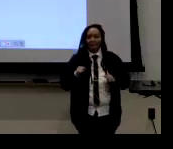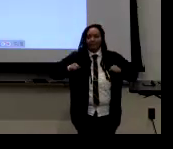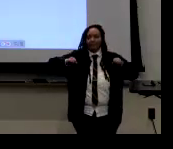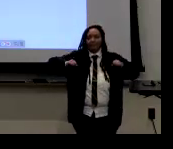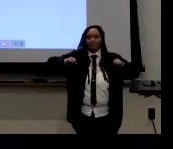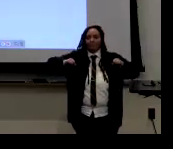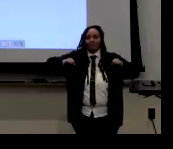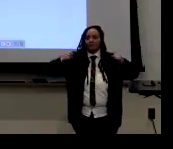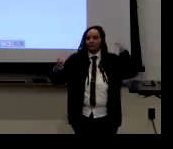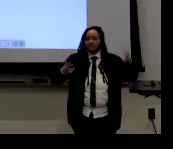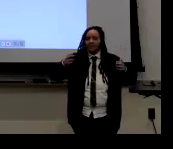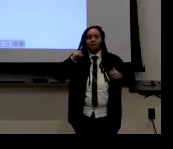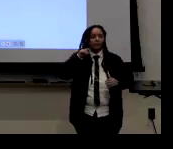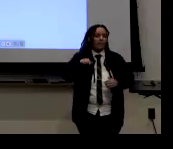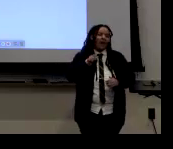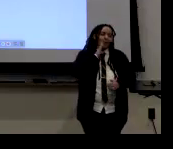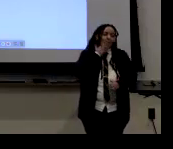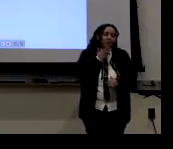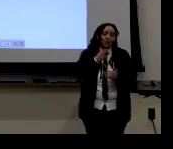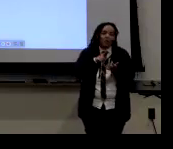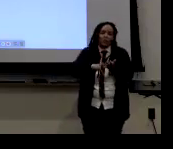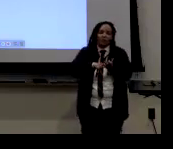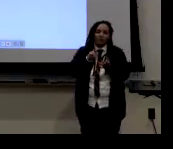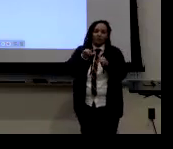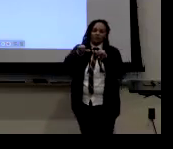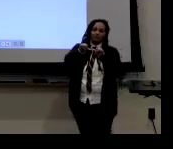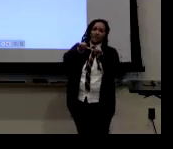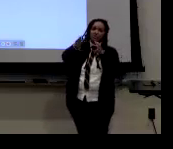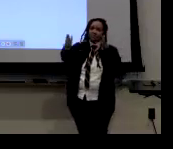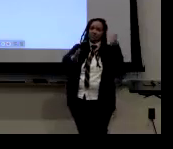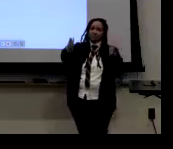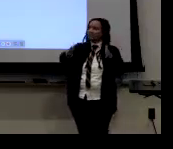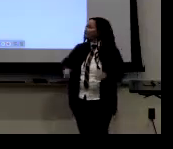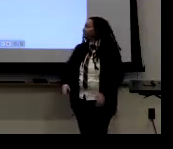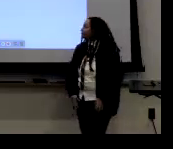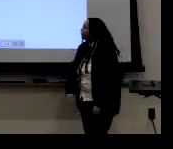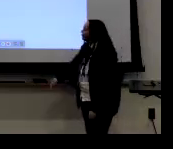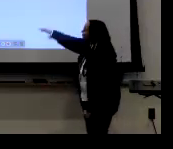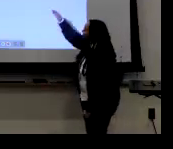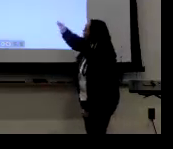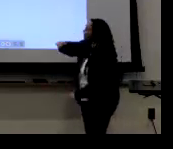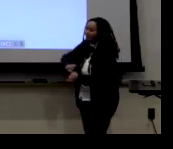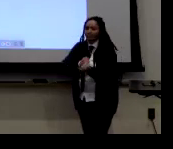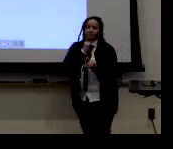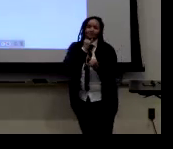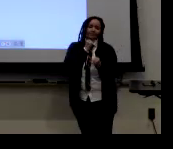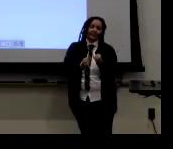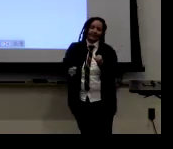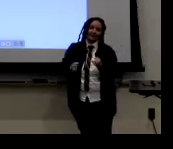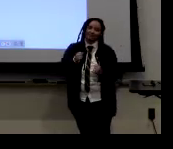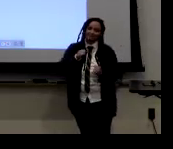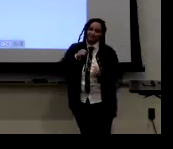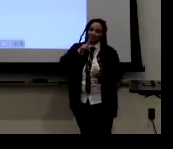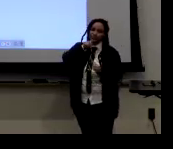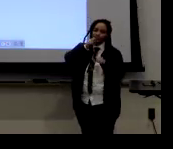to see that space between the elbow and the torso. So, so I think that would be a great research topic, um, the body size.